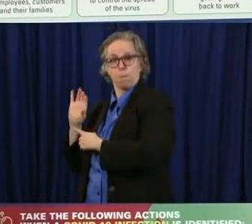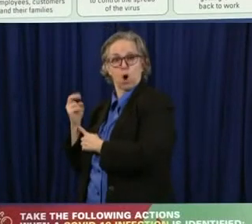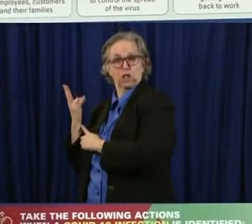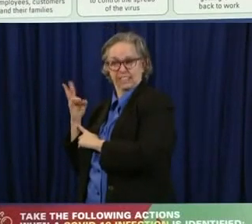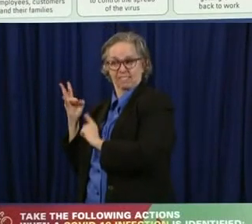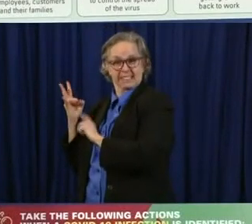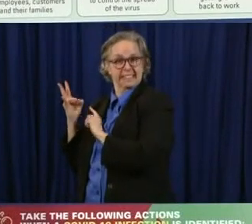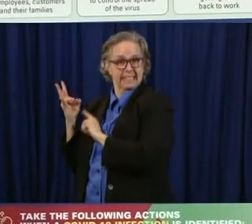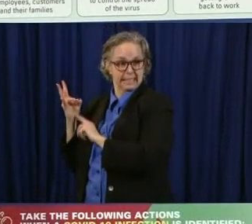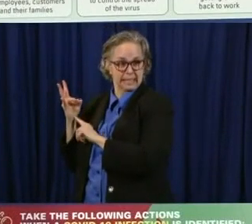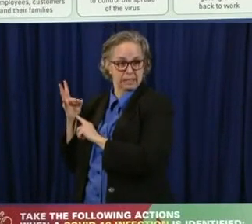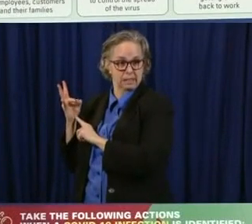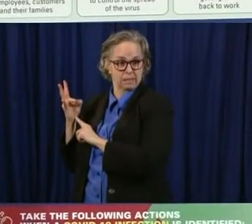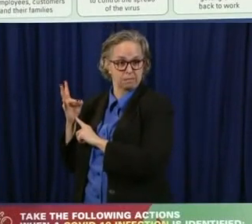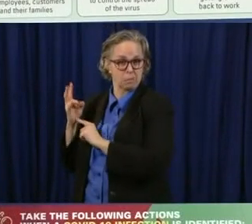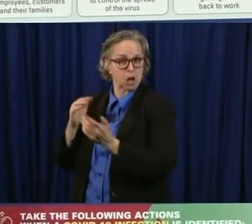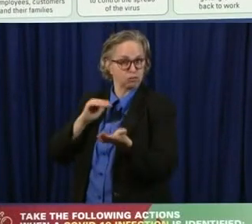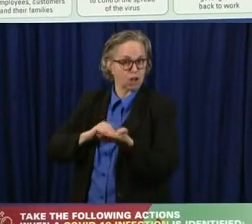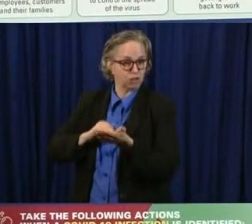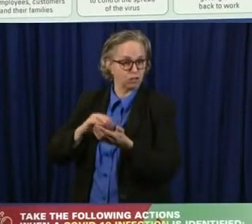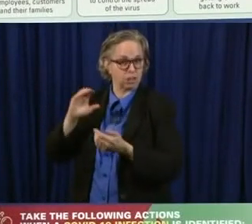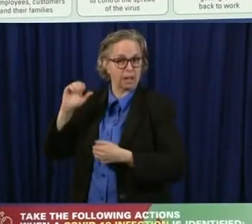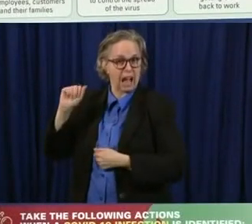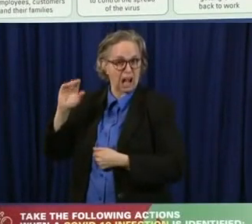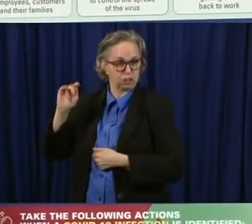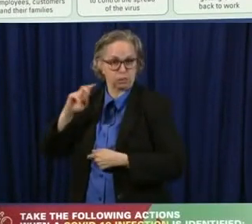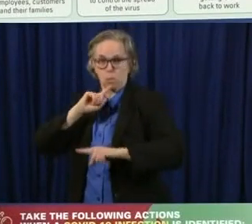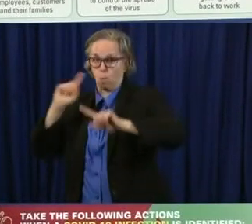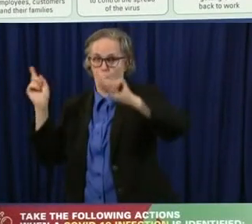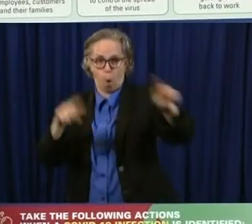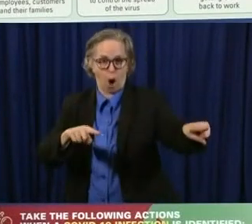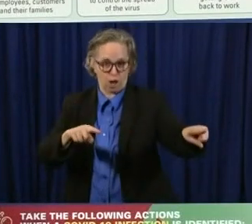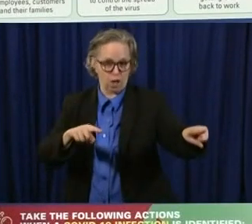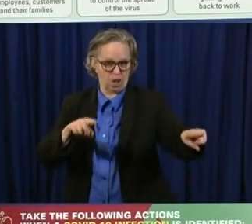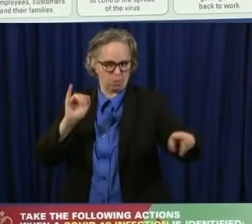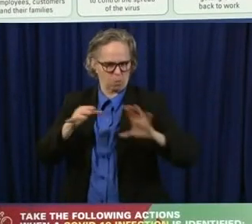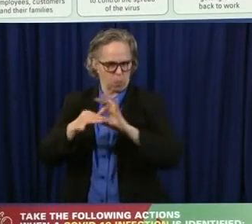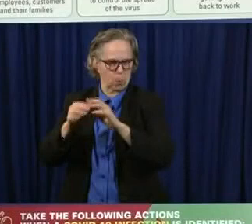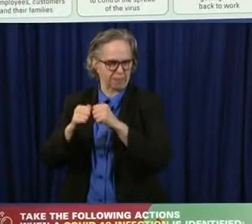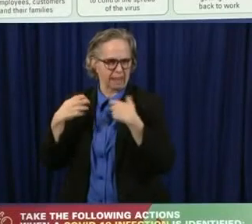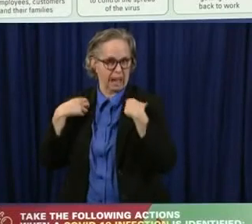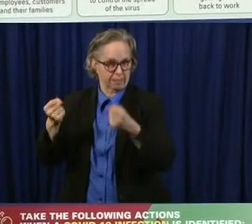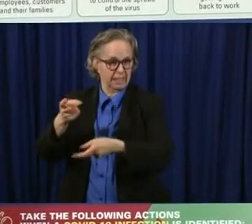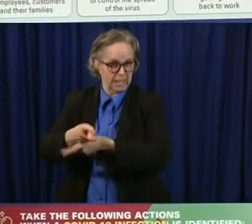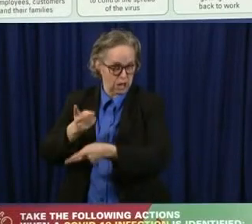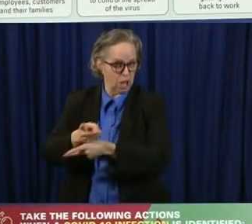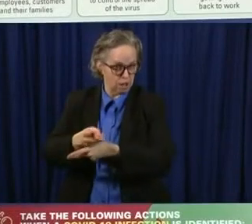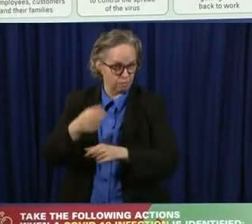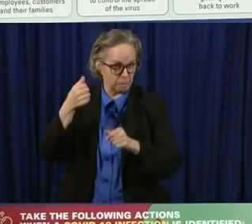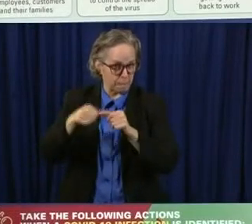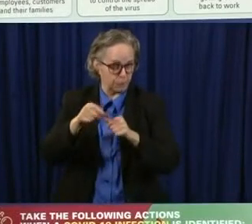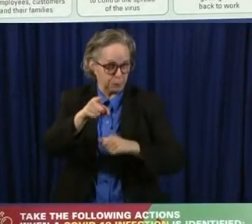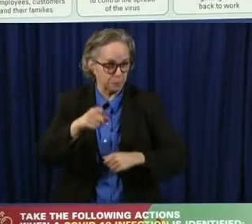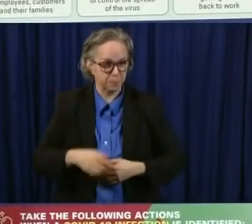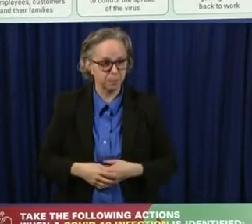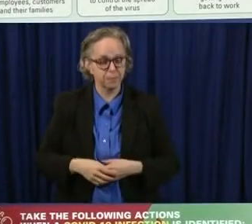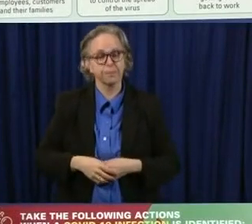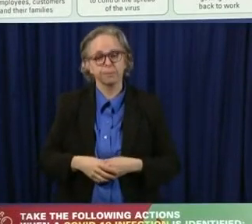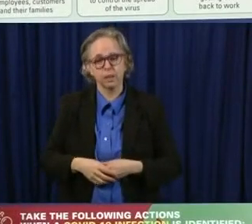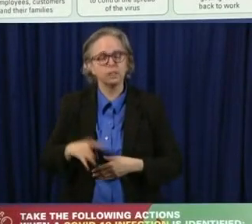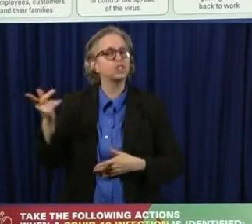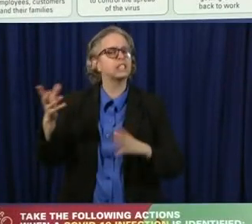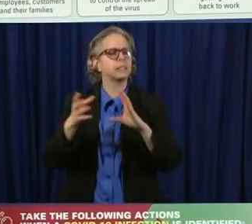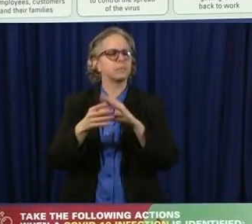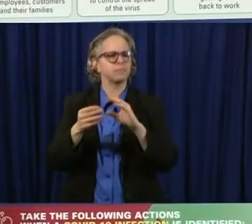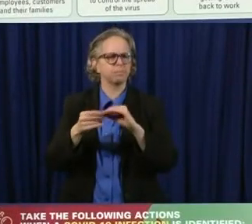Director Acton issued an order in regard to non